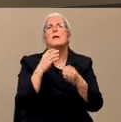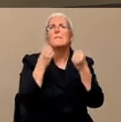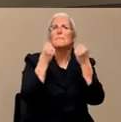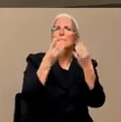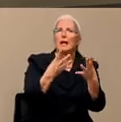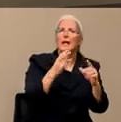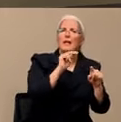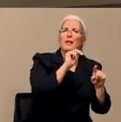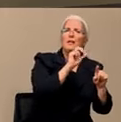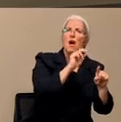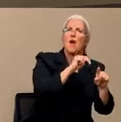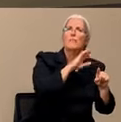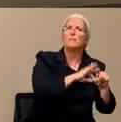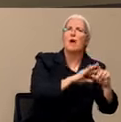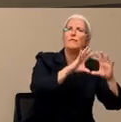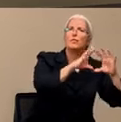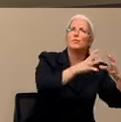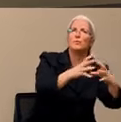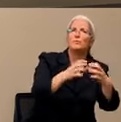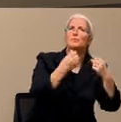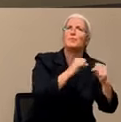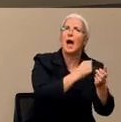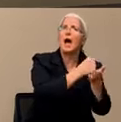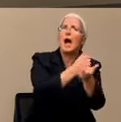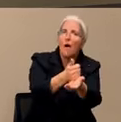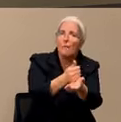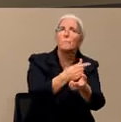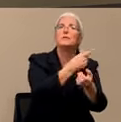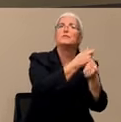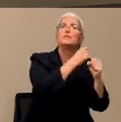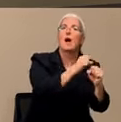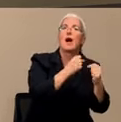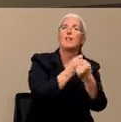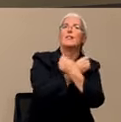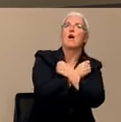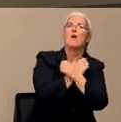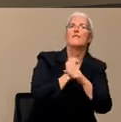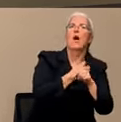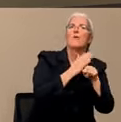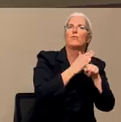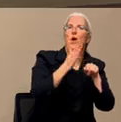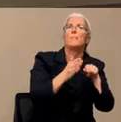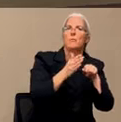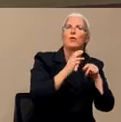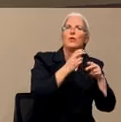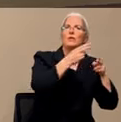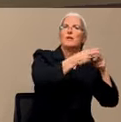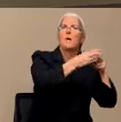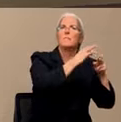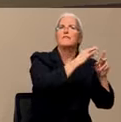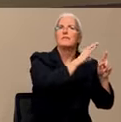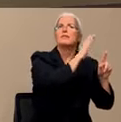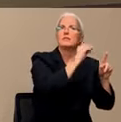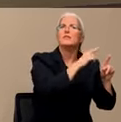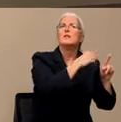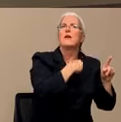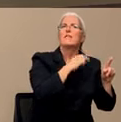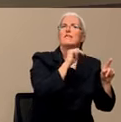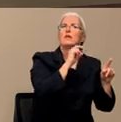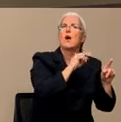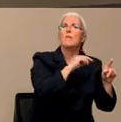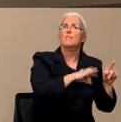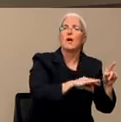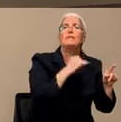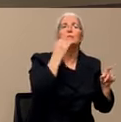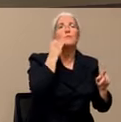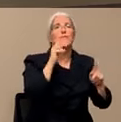Neighbors is one of those. If people want to help out, if they're home, they have time, and they're interested in volunteering, do